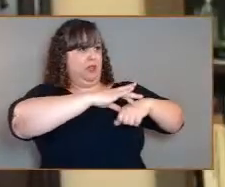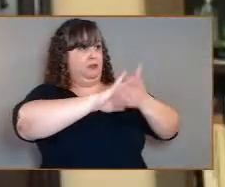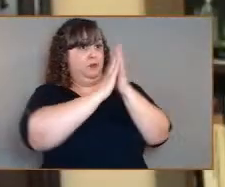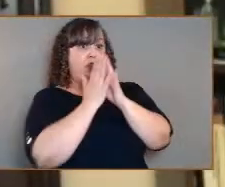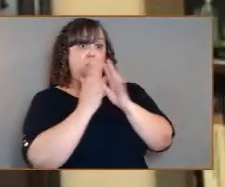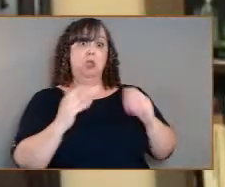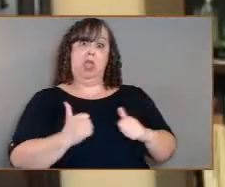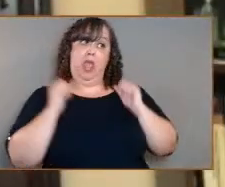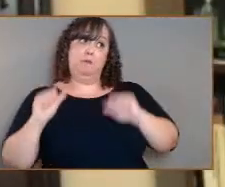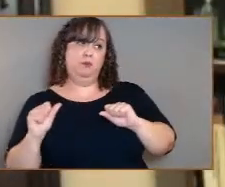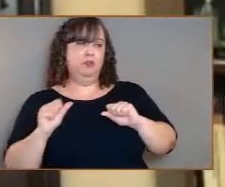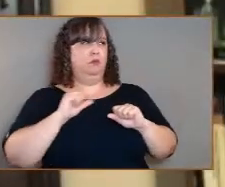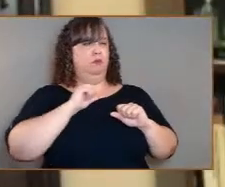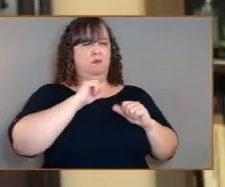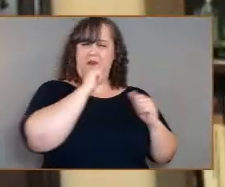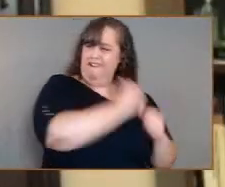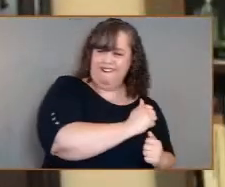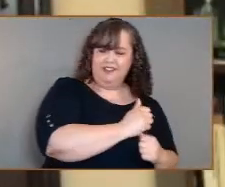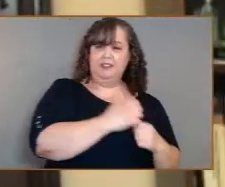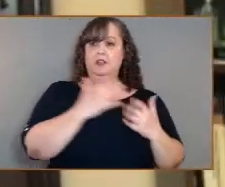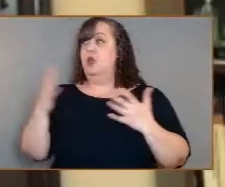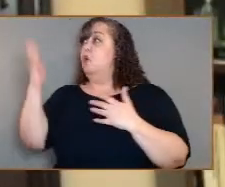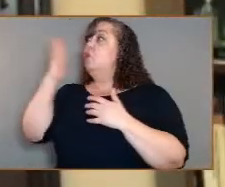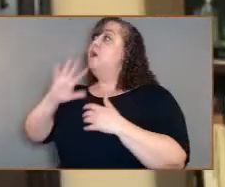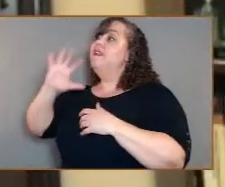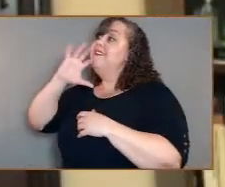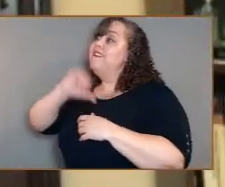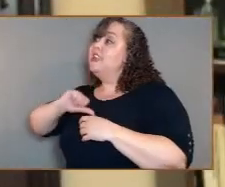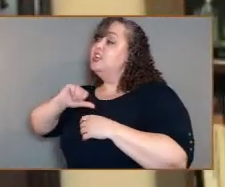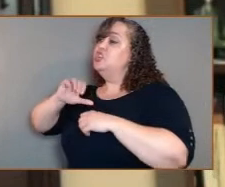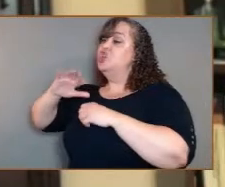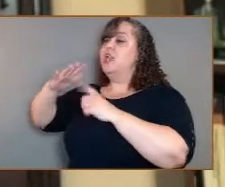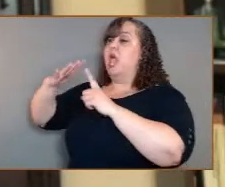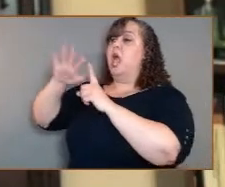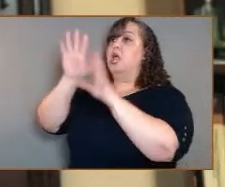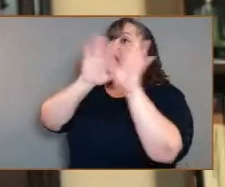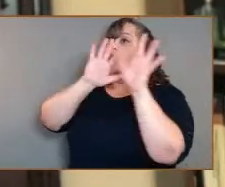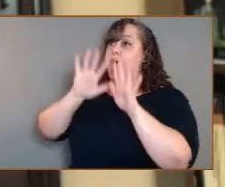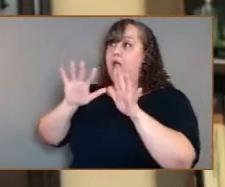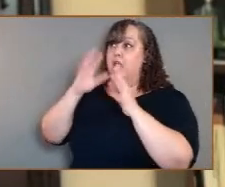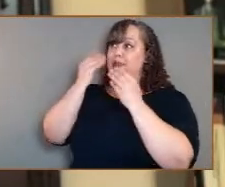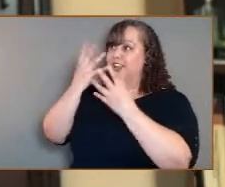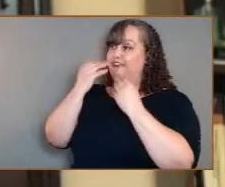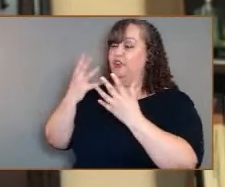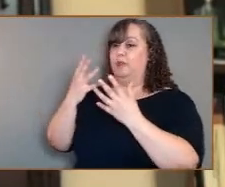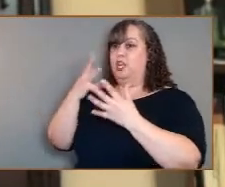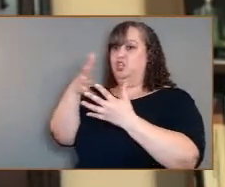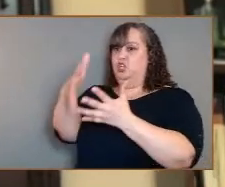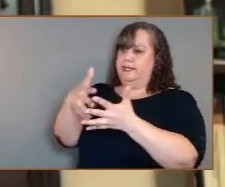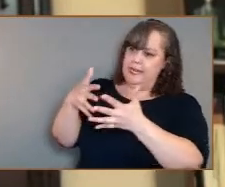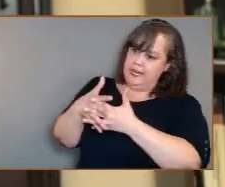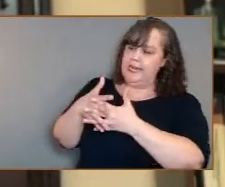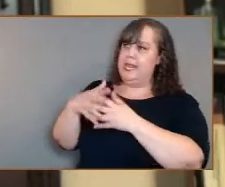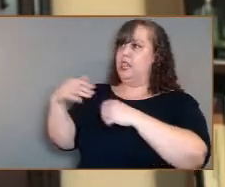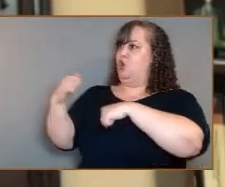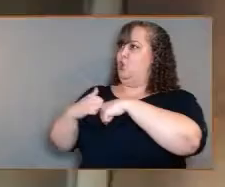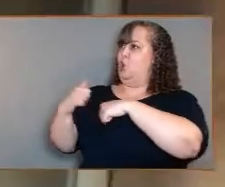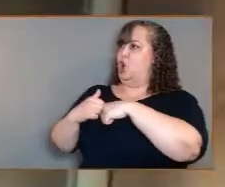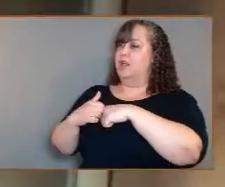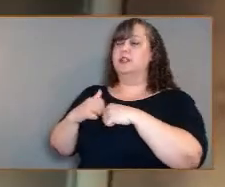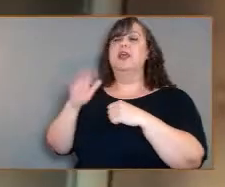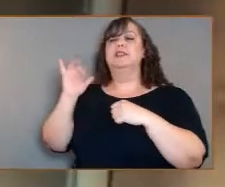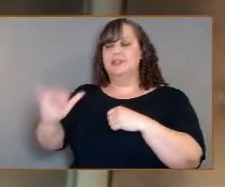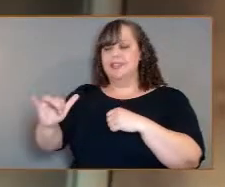ancient climate may be preserved in the rock record? You know, these are the compelling questions that drive me to study Venus.